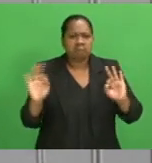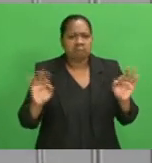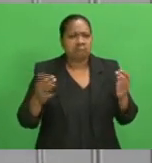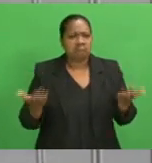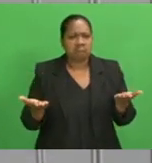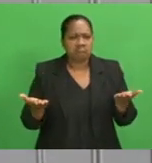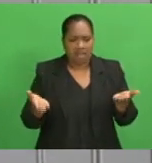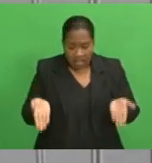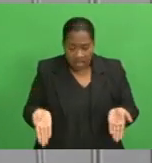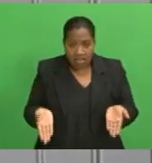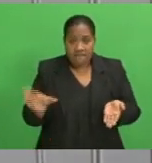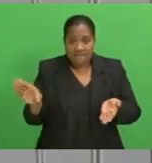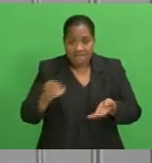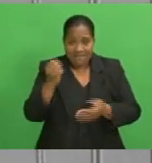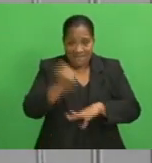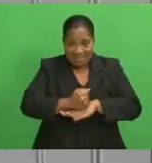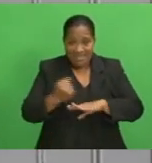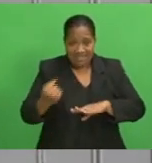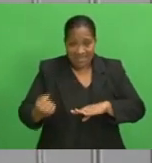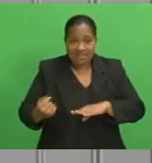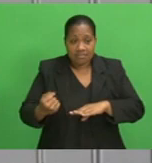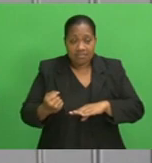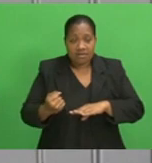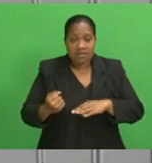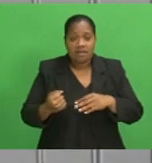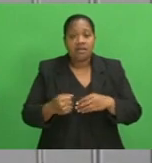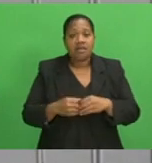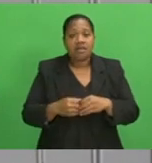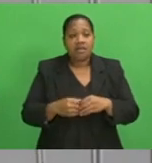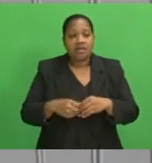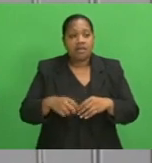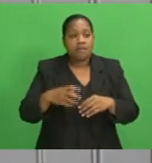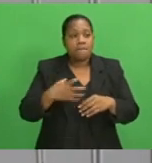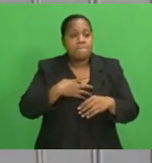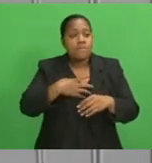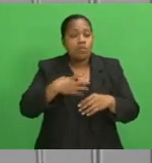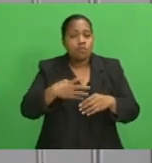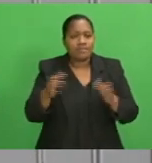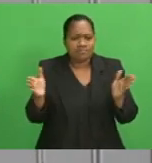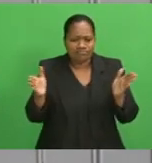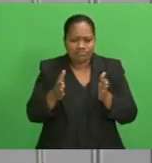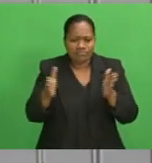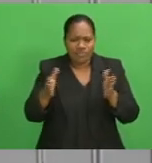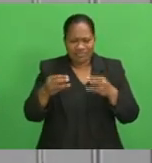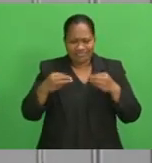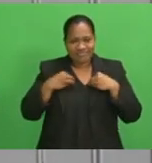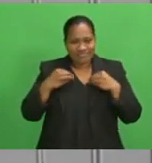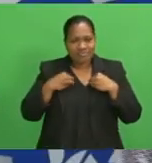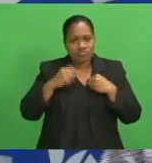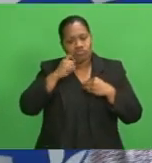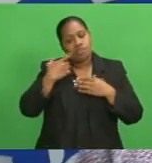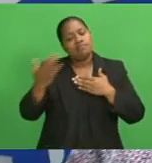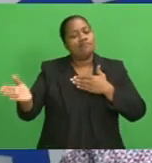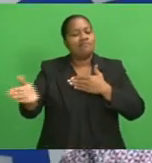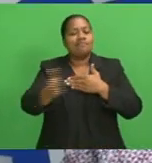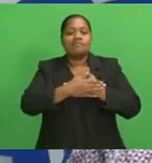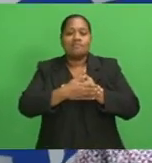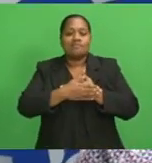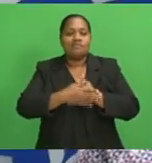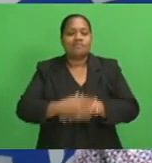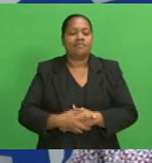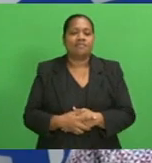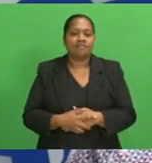from the government, then more small entrepreneurs will close down. President